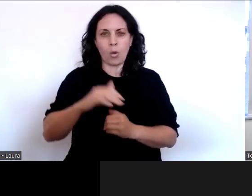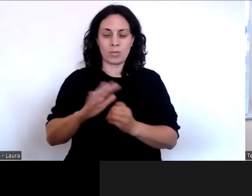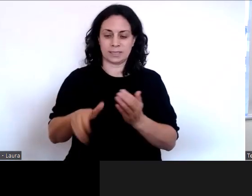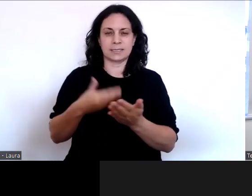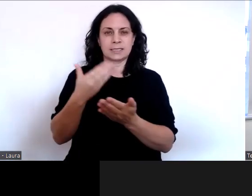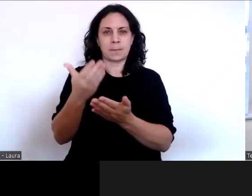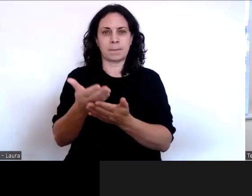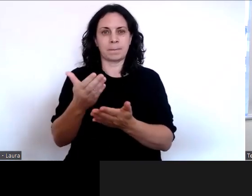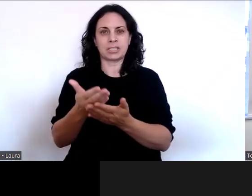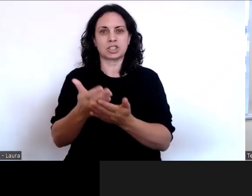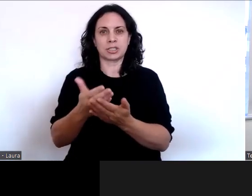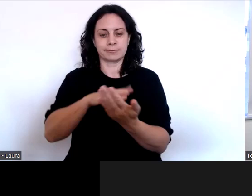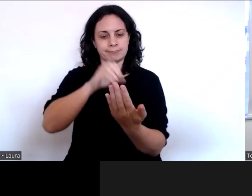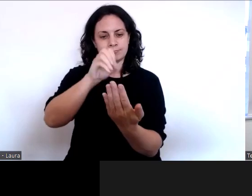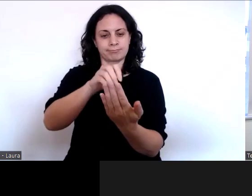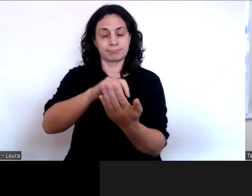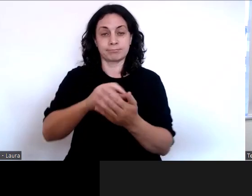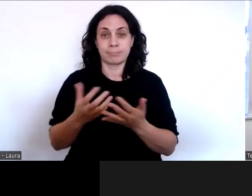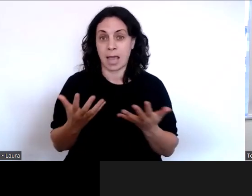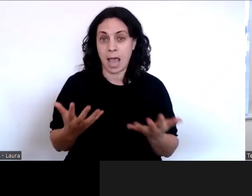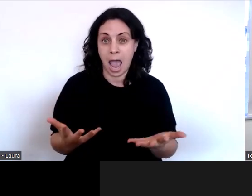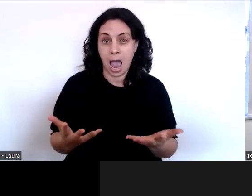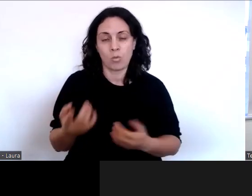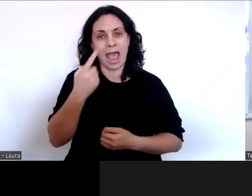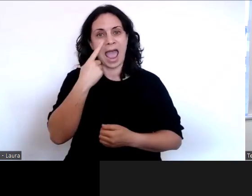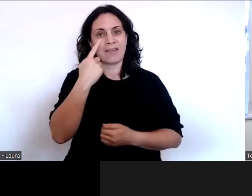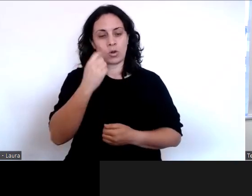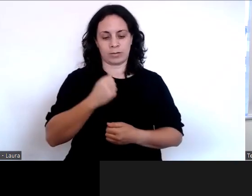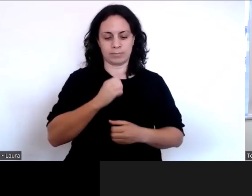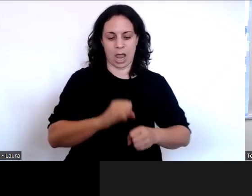website so you can find that information online.